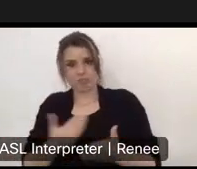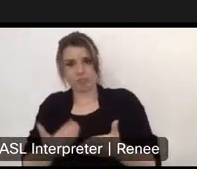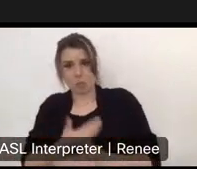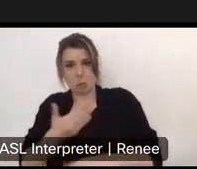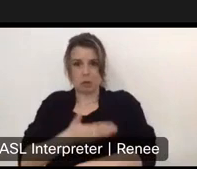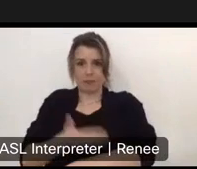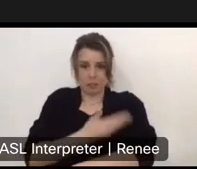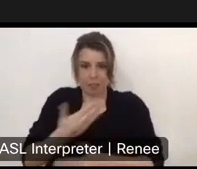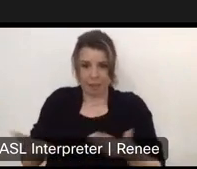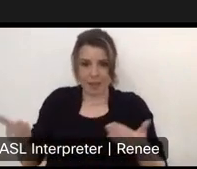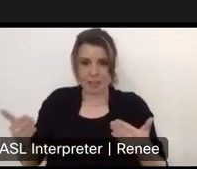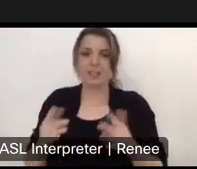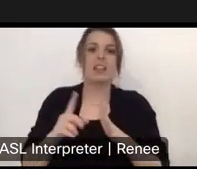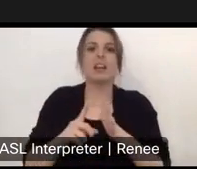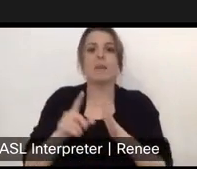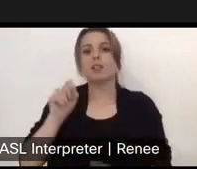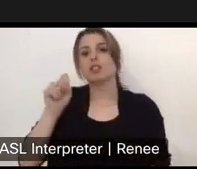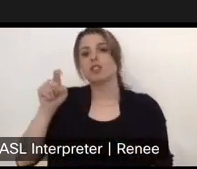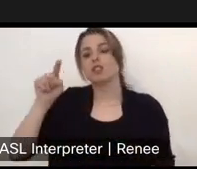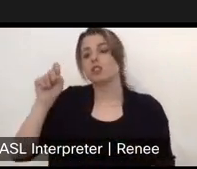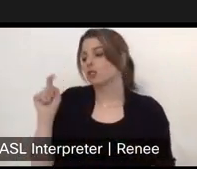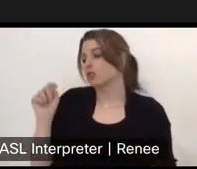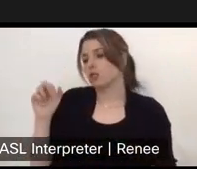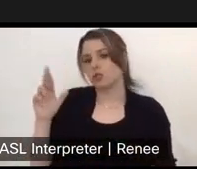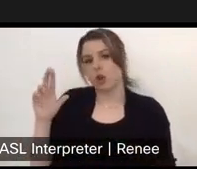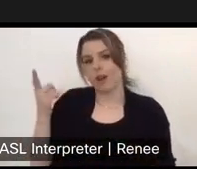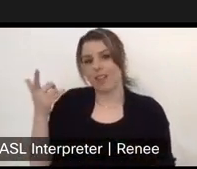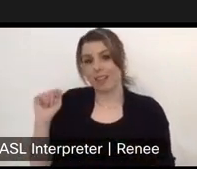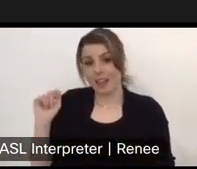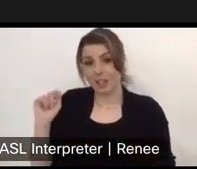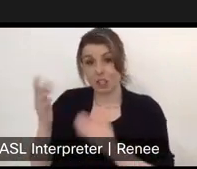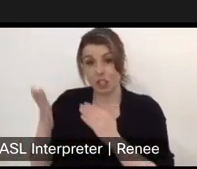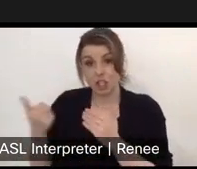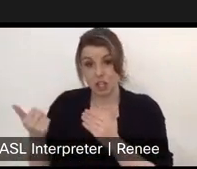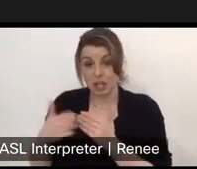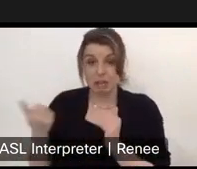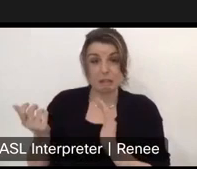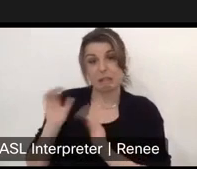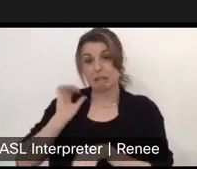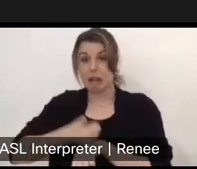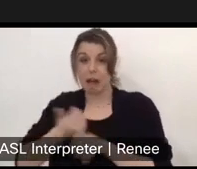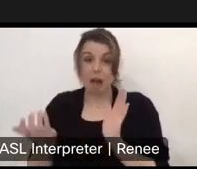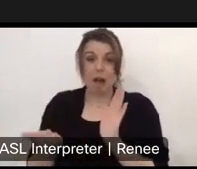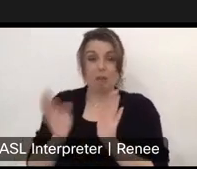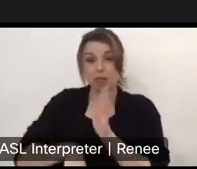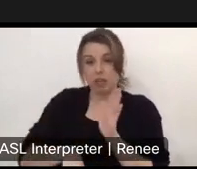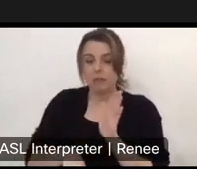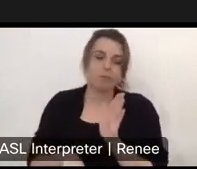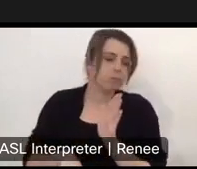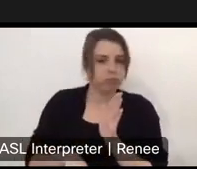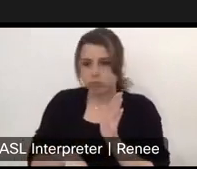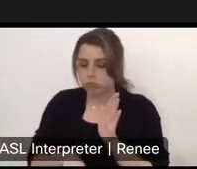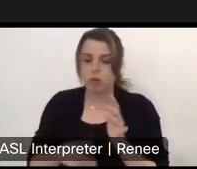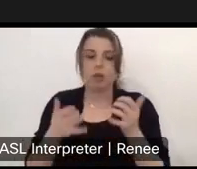everybody understands starting doesn't come cheap, especially not with a government rate. And so that's one of those modernization efforts that we're moving